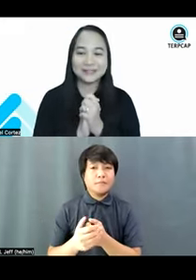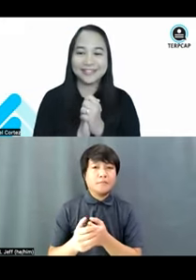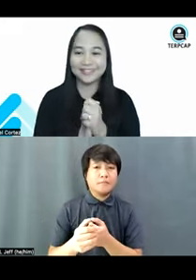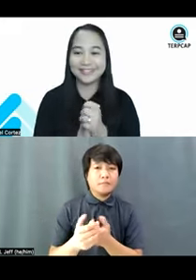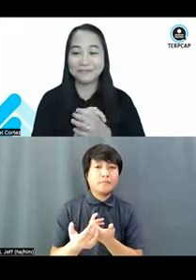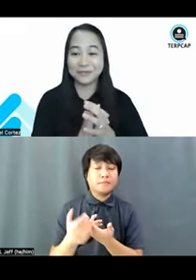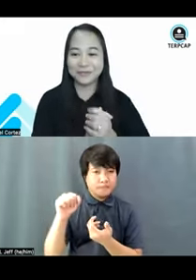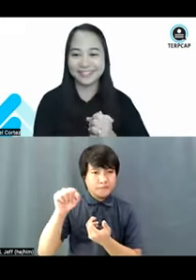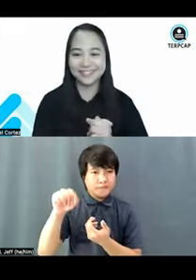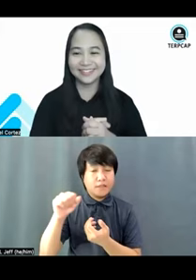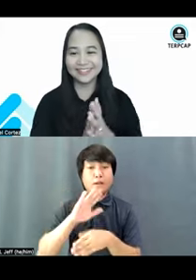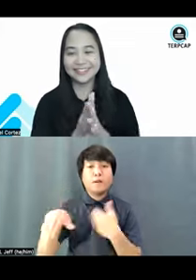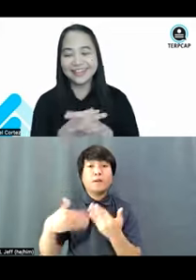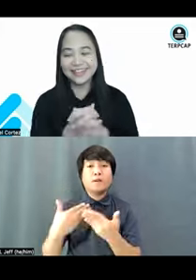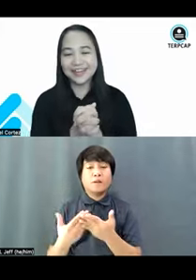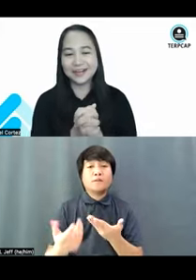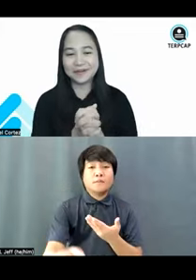ladies and gentlemen, everyone.